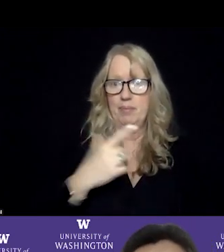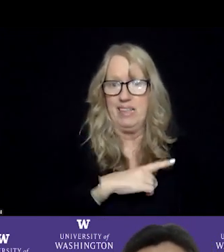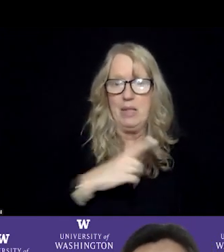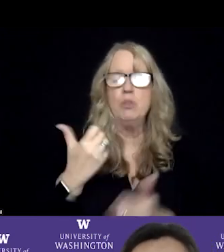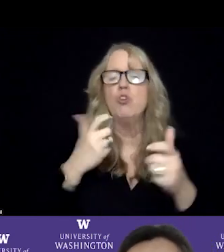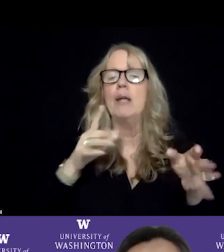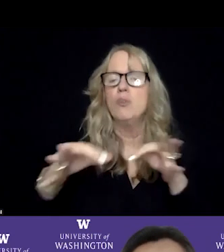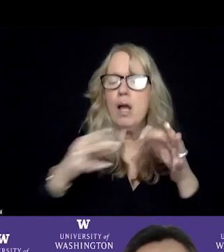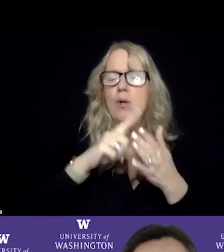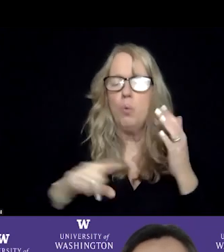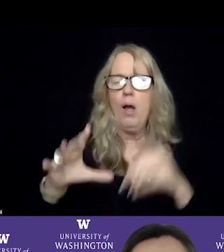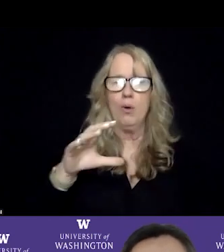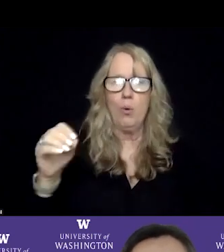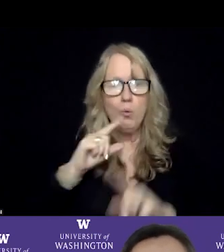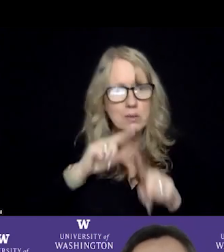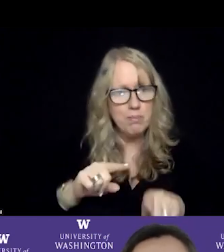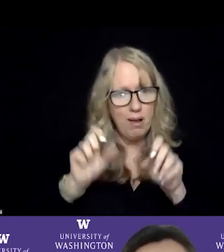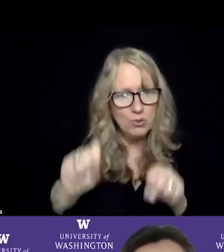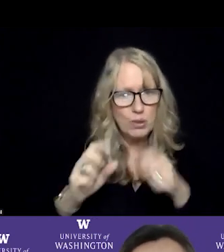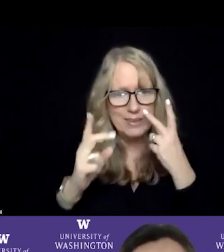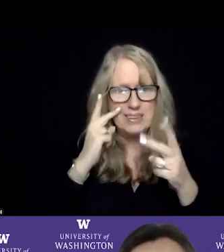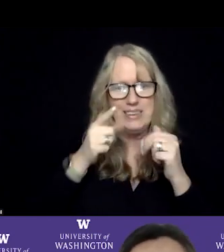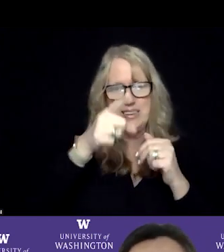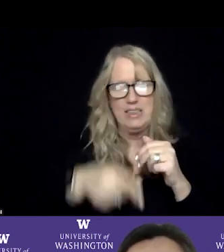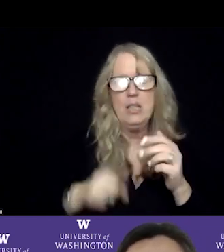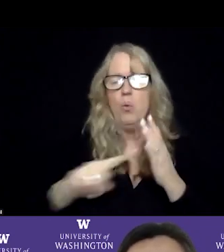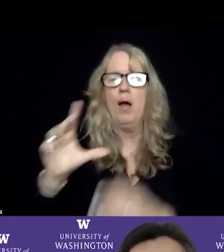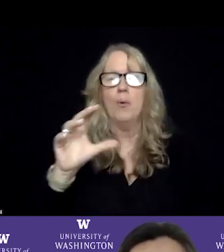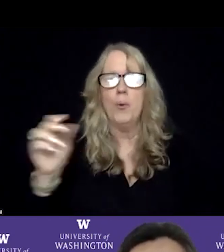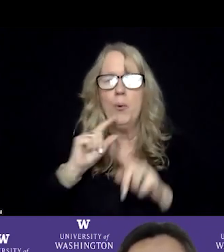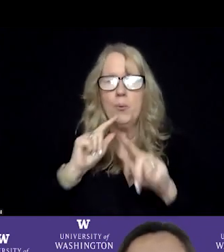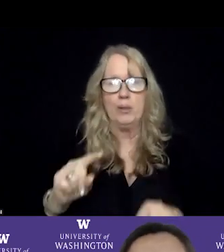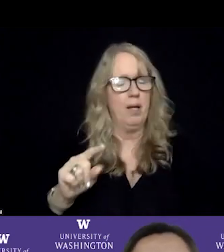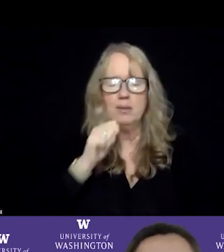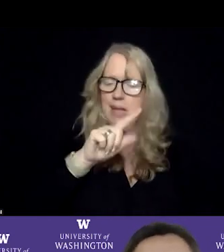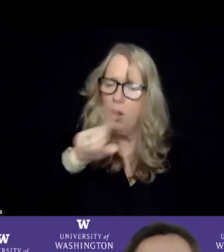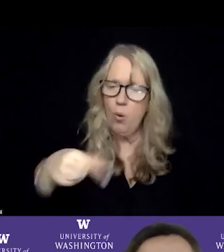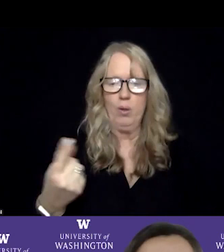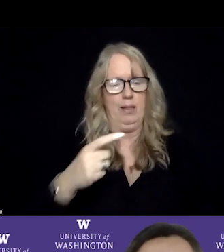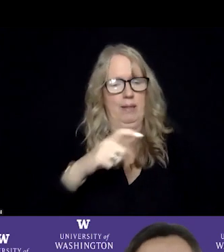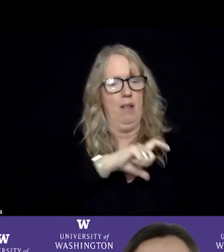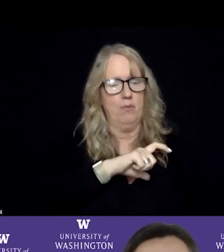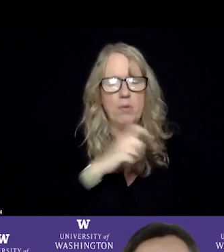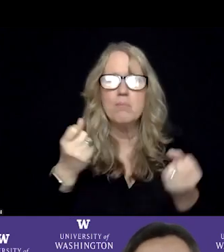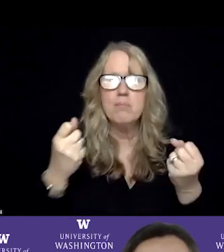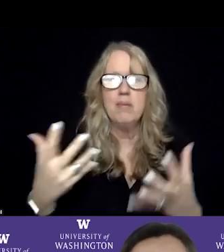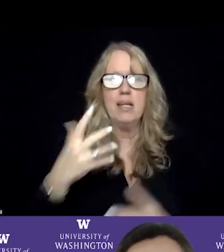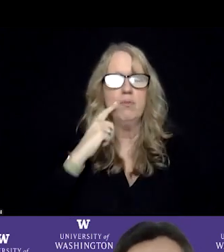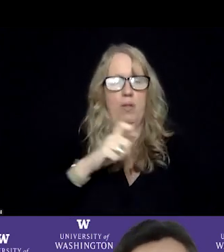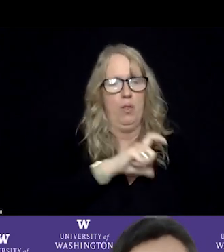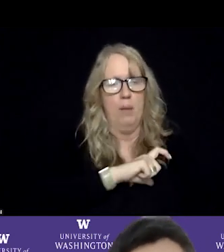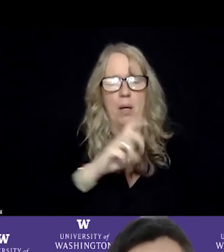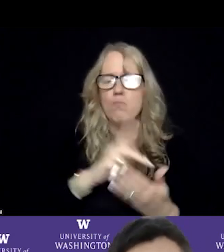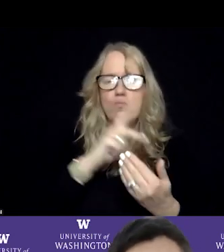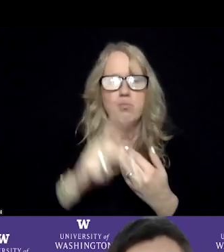co-response is. And what you can see is that what we're talking about with co-response is it's not only law enforcement. By the way, a lot of the law enforcement co-response programs